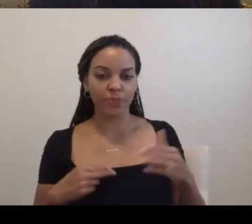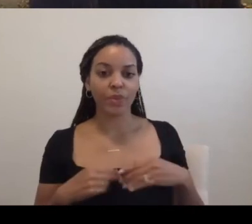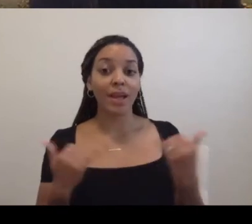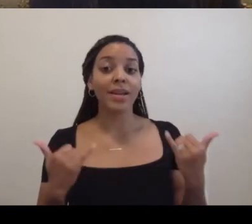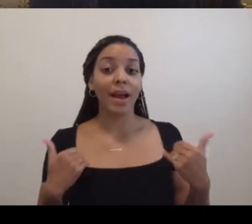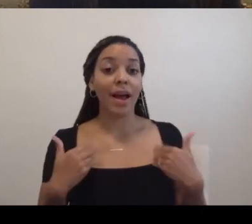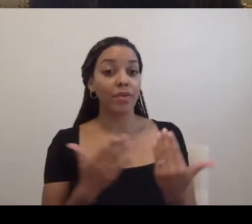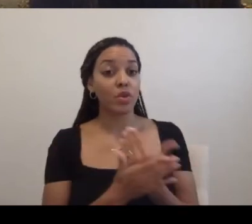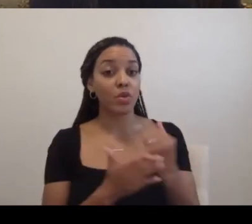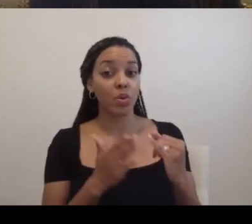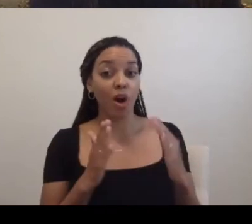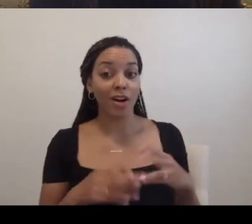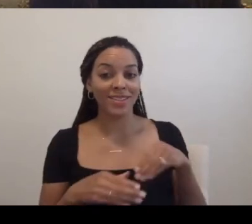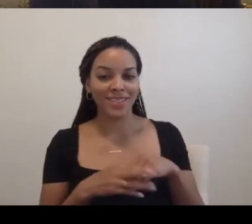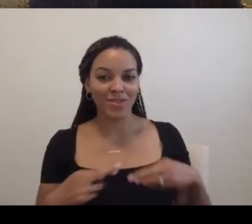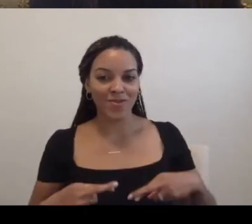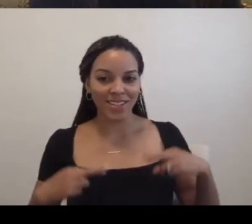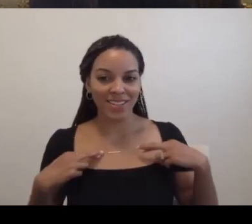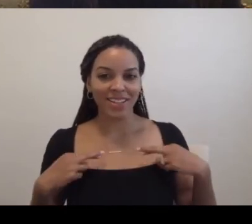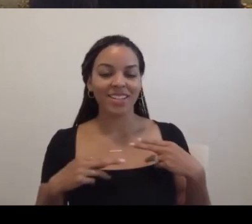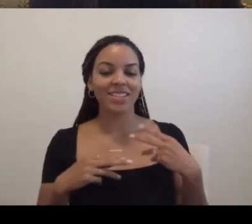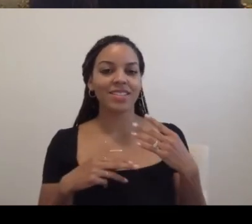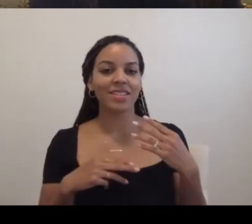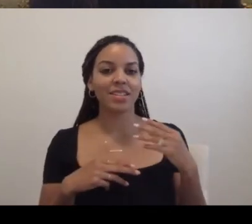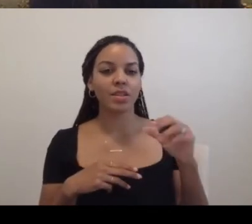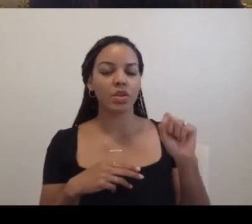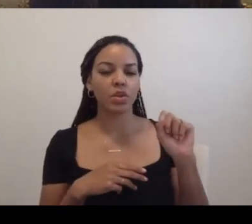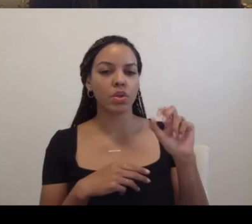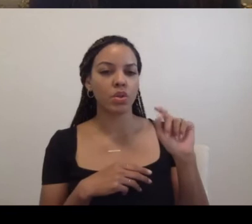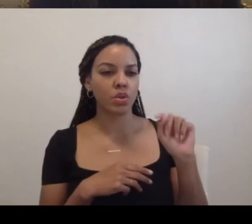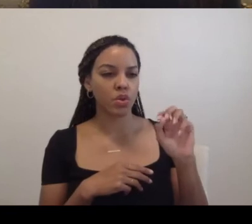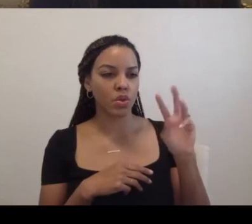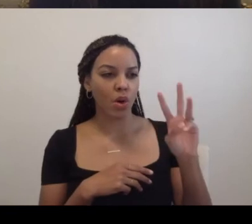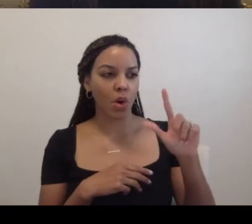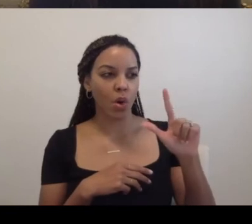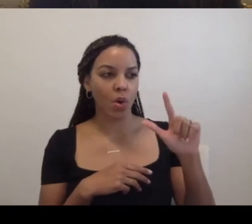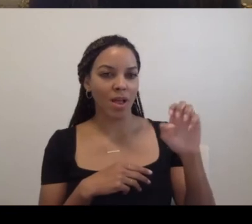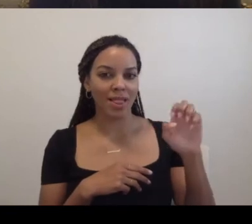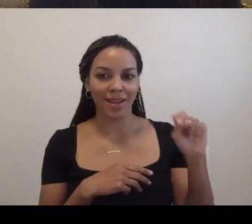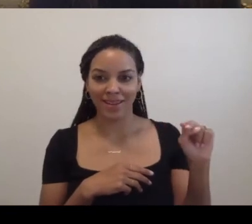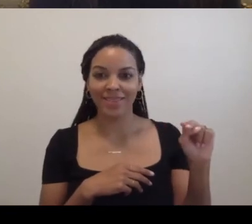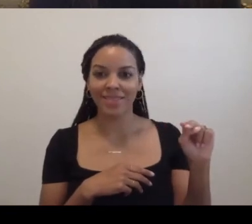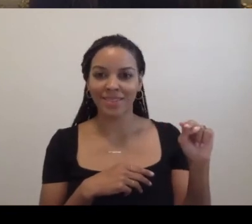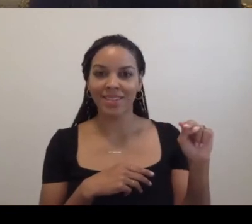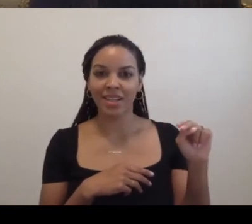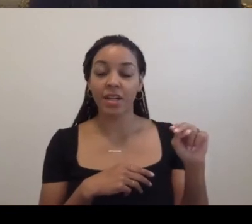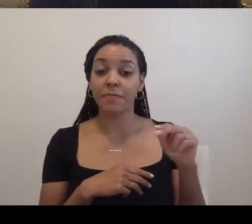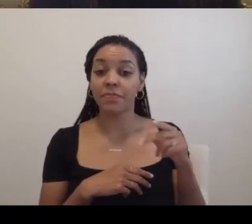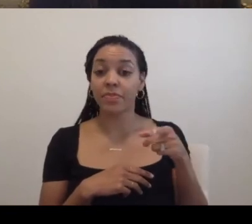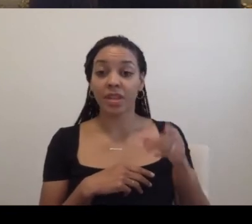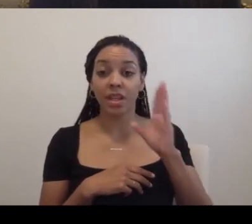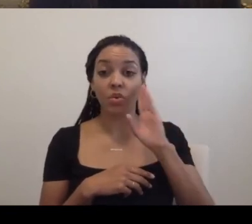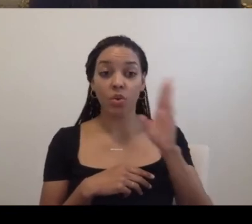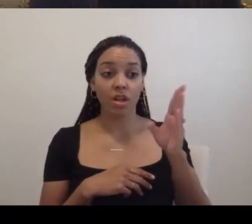artist in residence, Snow Stolen, who will make his own